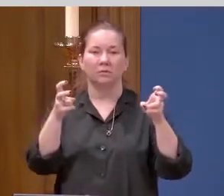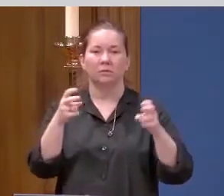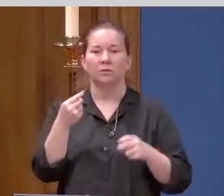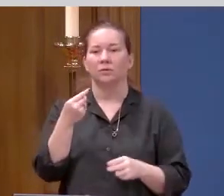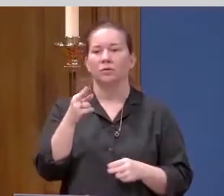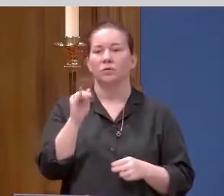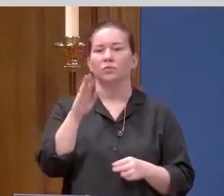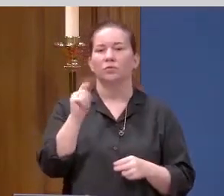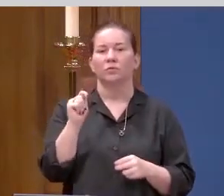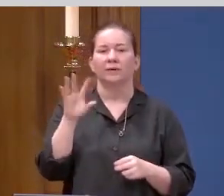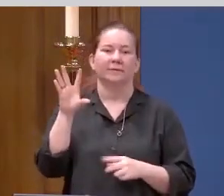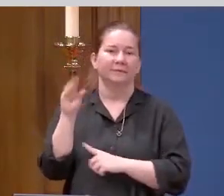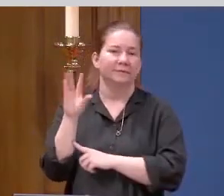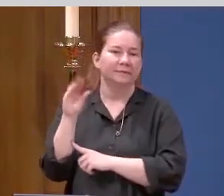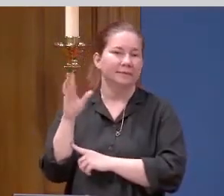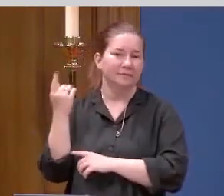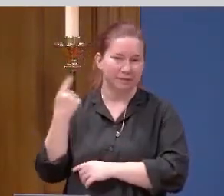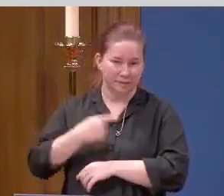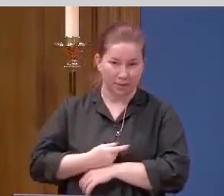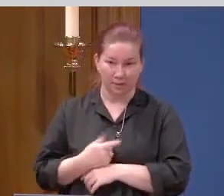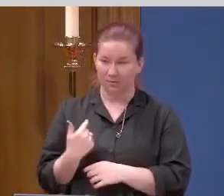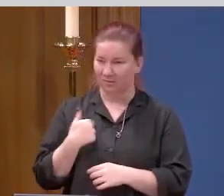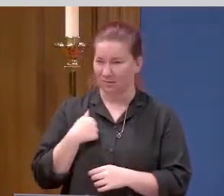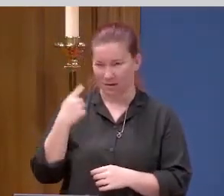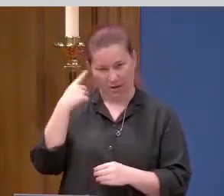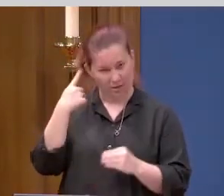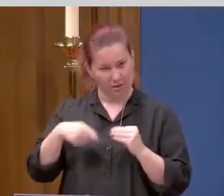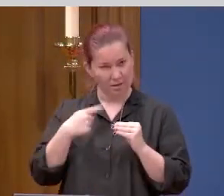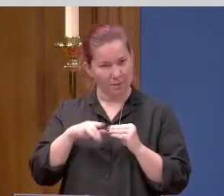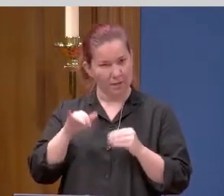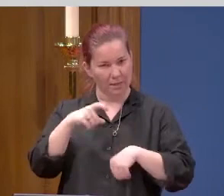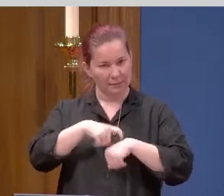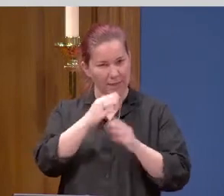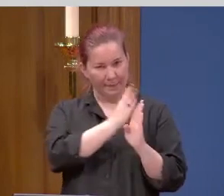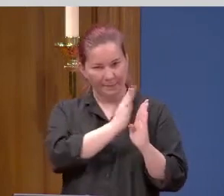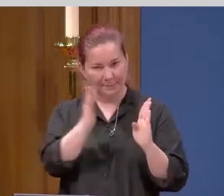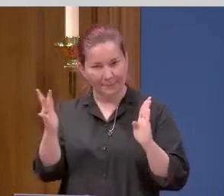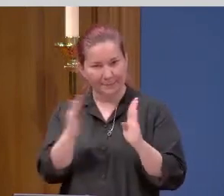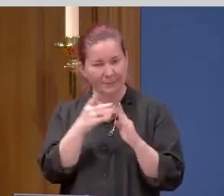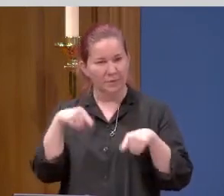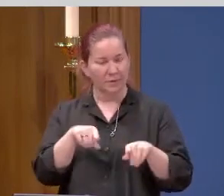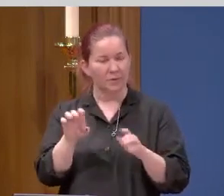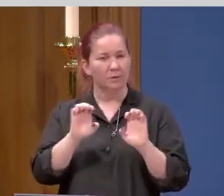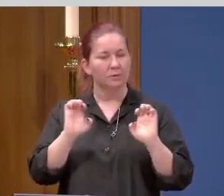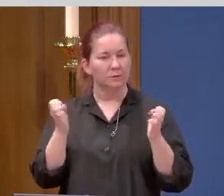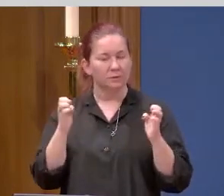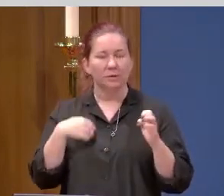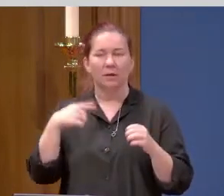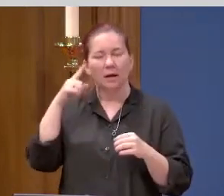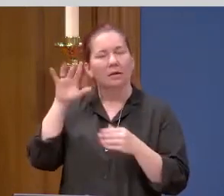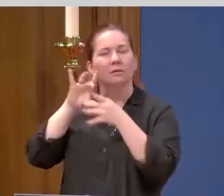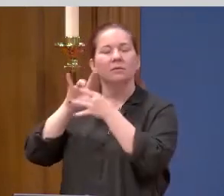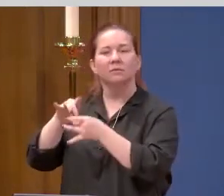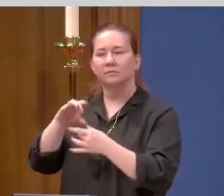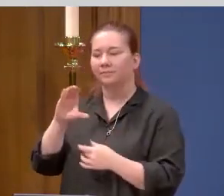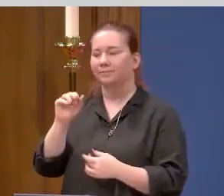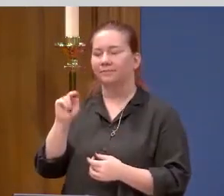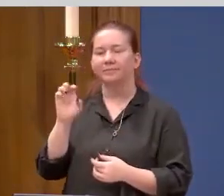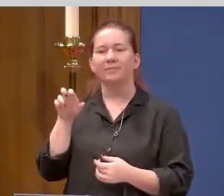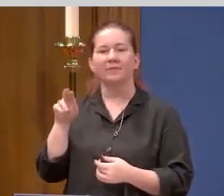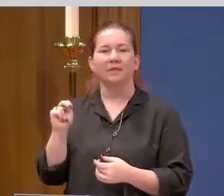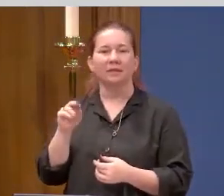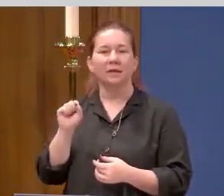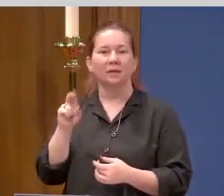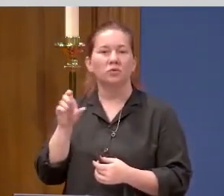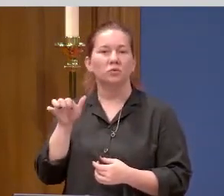great 50 days. When I think of the season of Easter, I remember something that the Reverend Cannon Susan Russell once